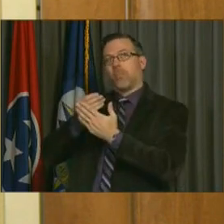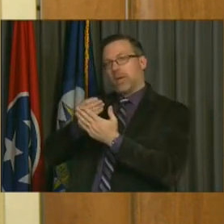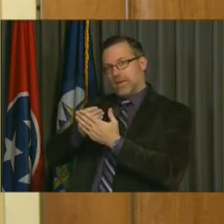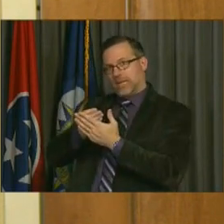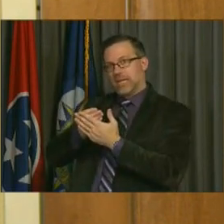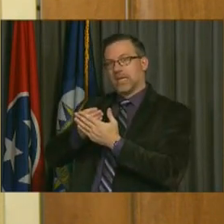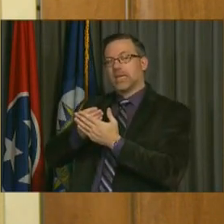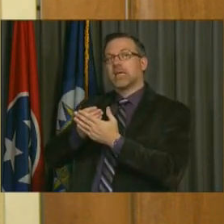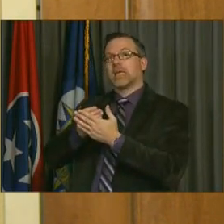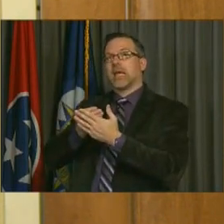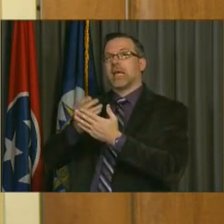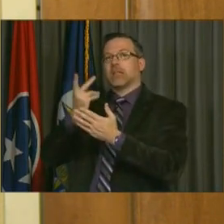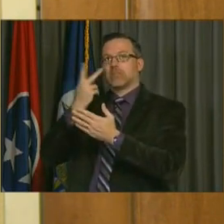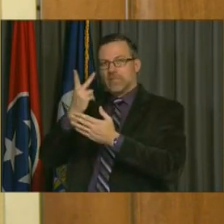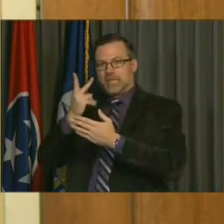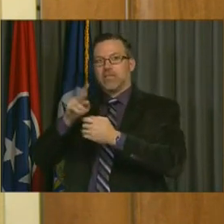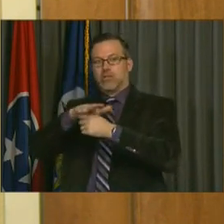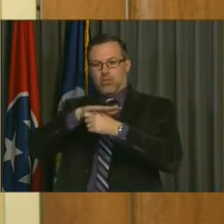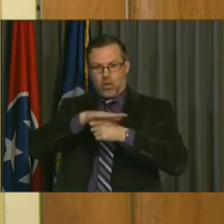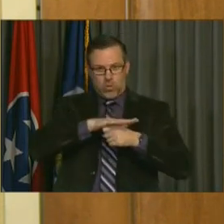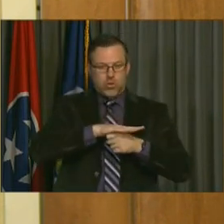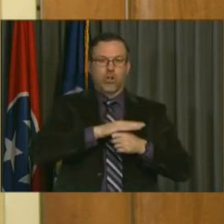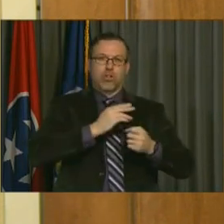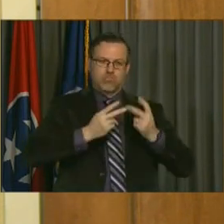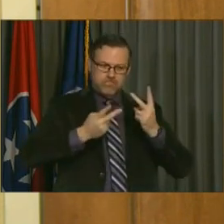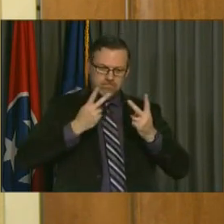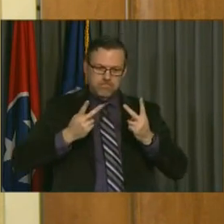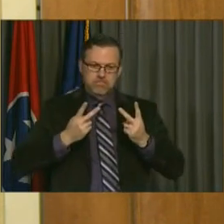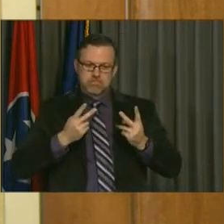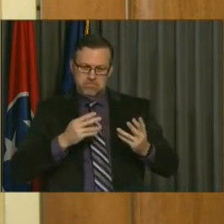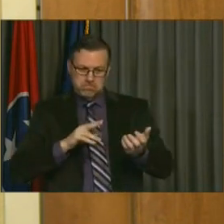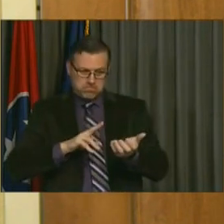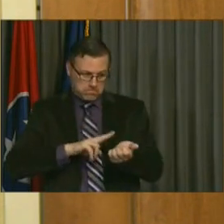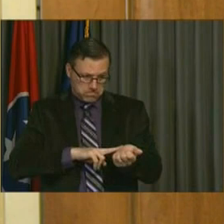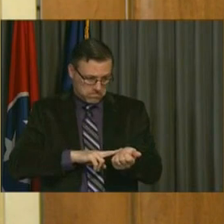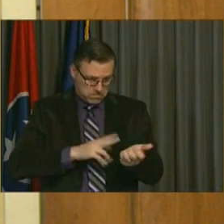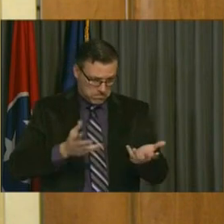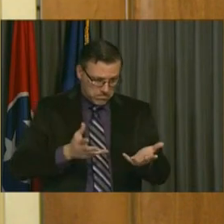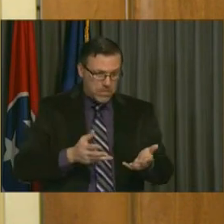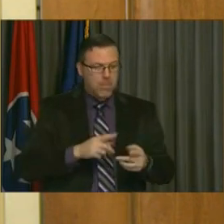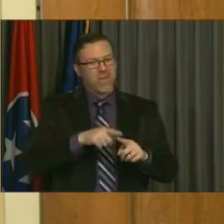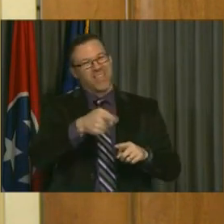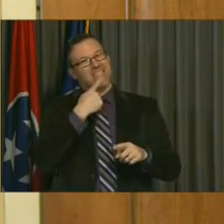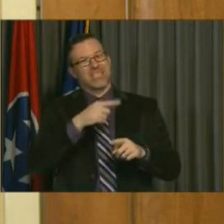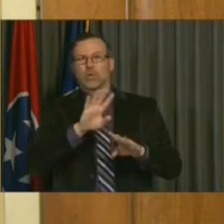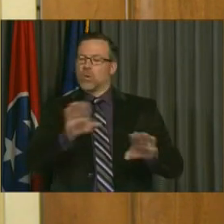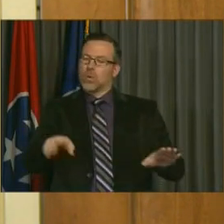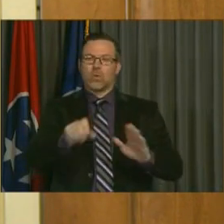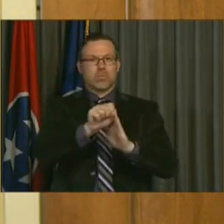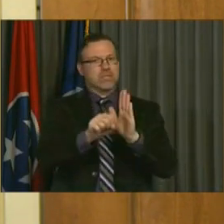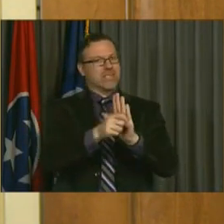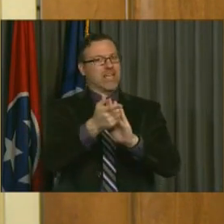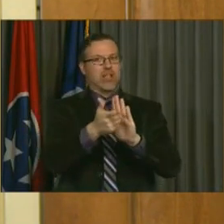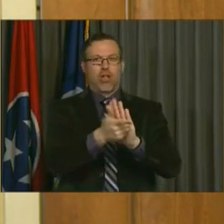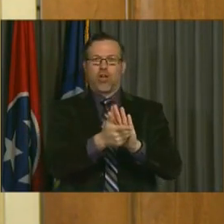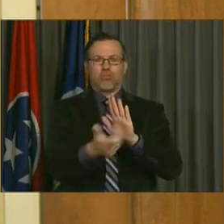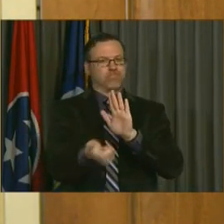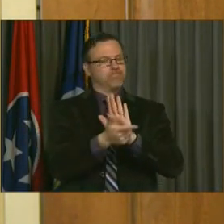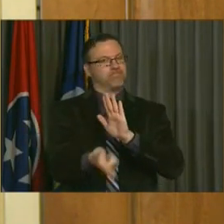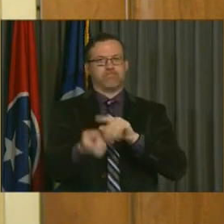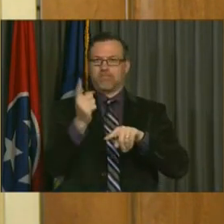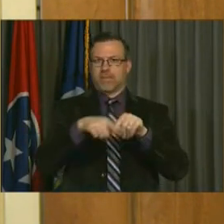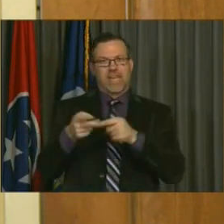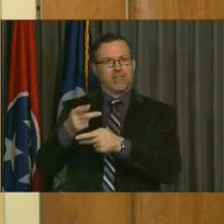the local governments and even suggested that our state laws prohibited that and we'd have some other problems perhaps. But